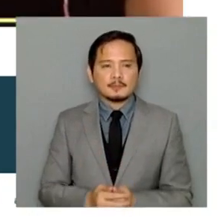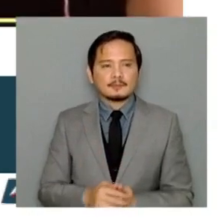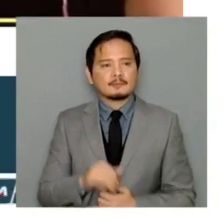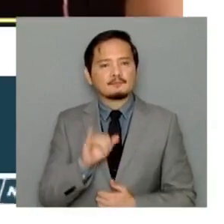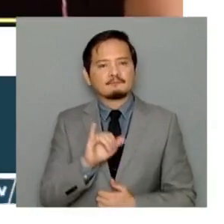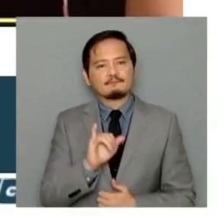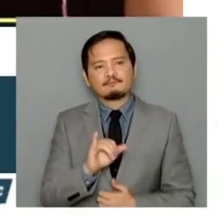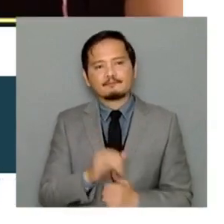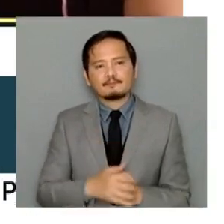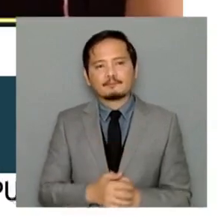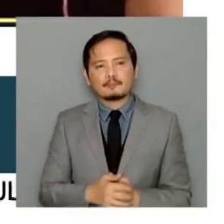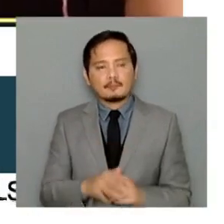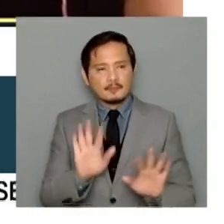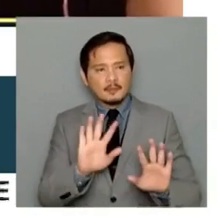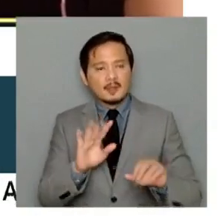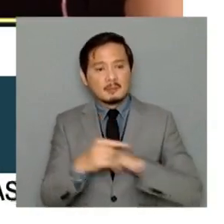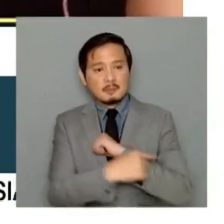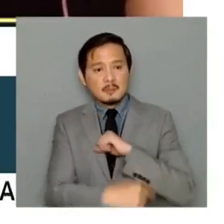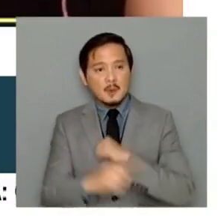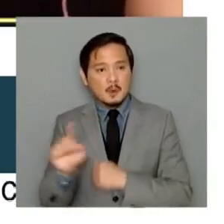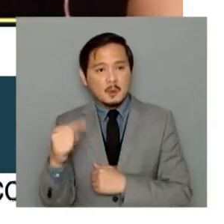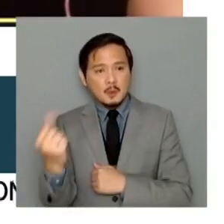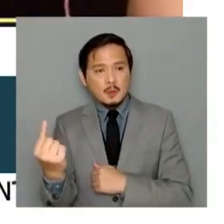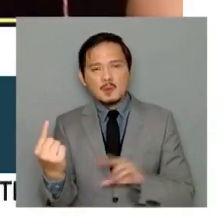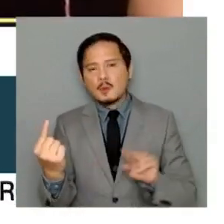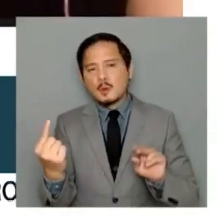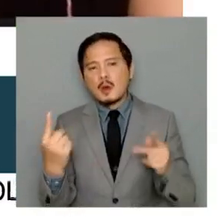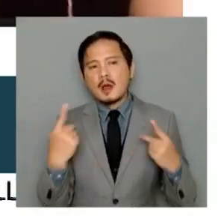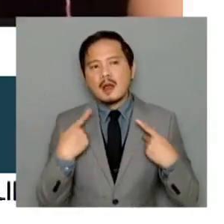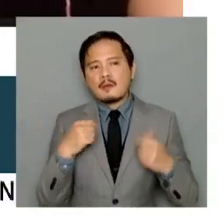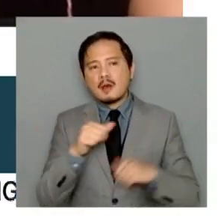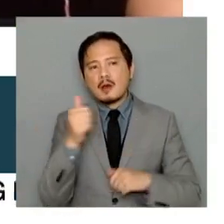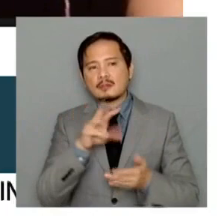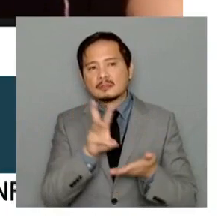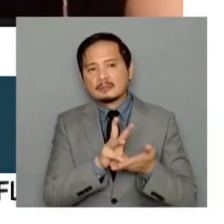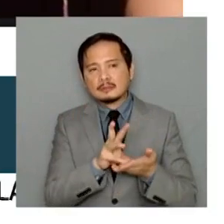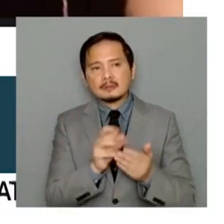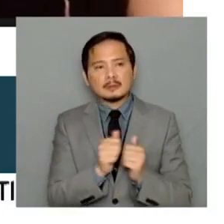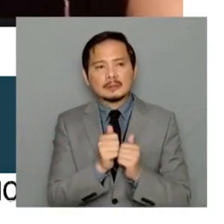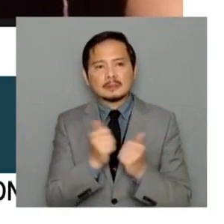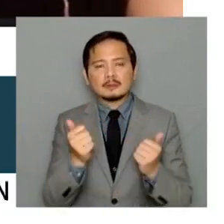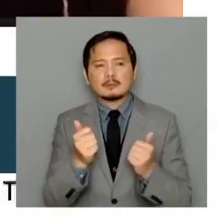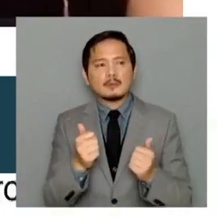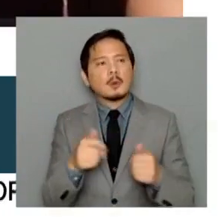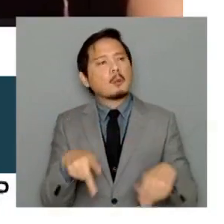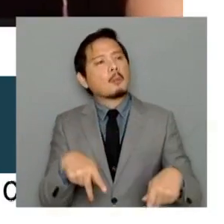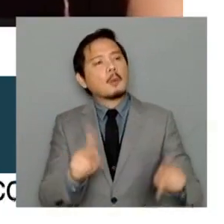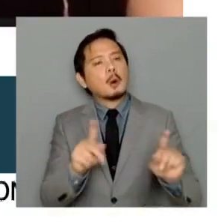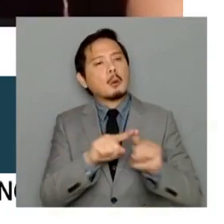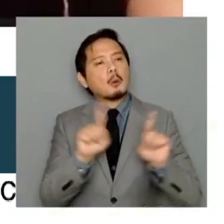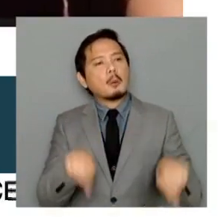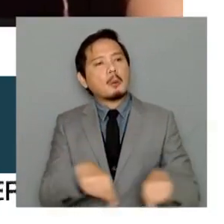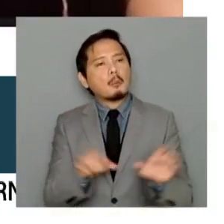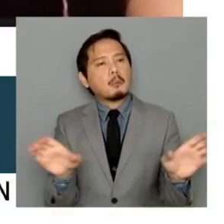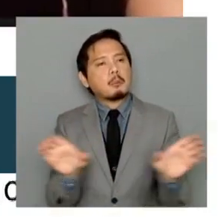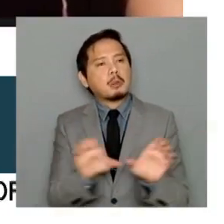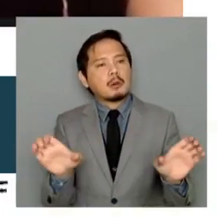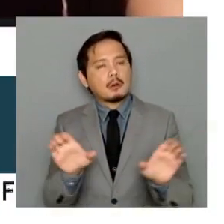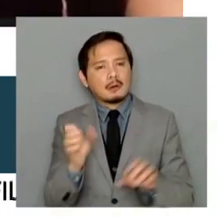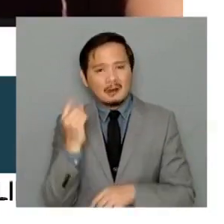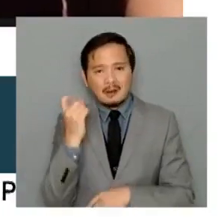exclusive to Zambales. There are other areas as well where certificates have been granted when they shouldn't have been granted